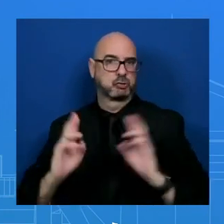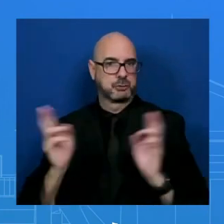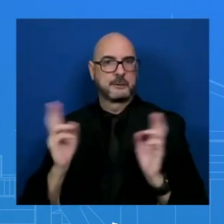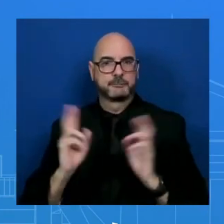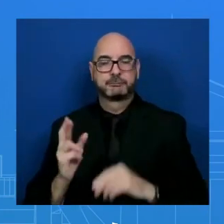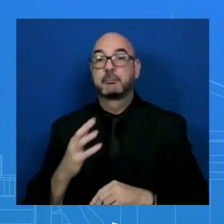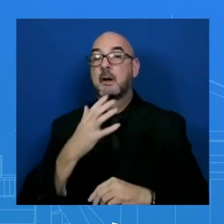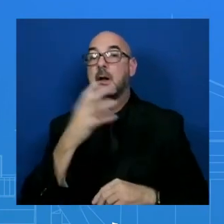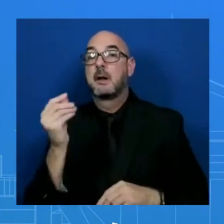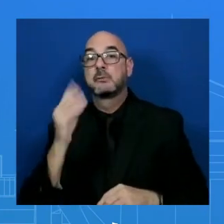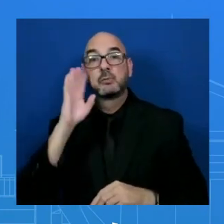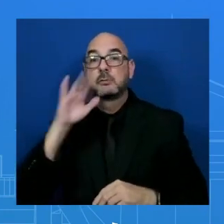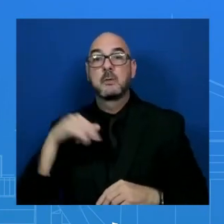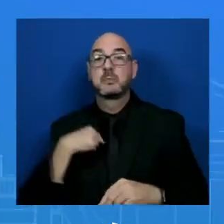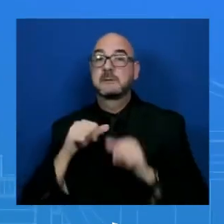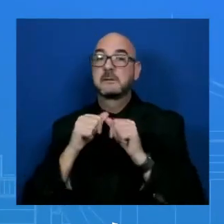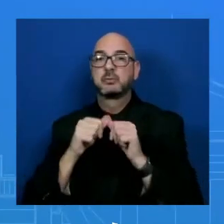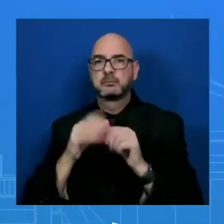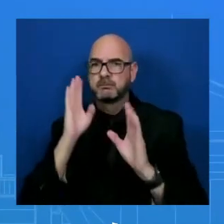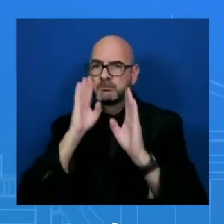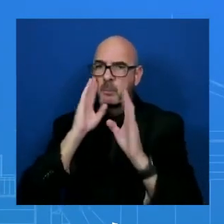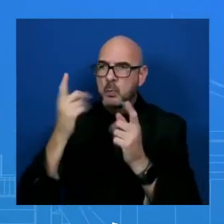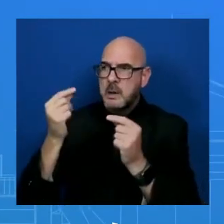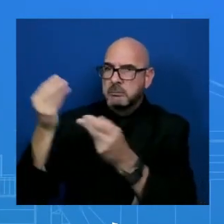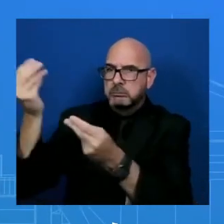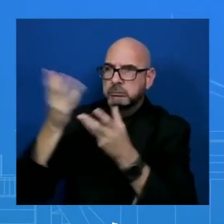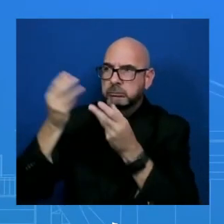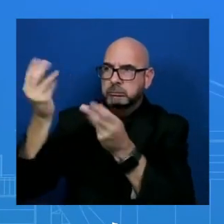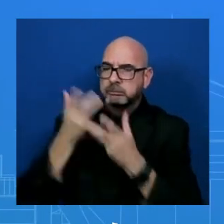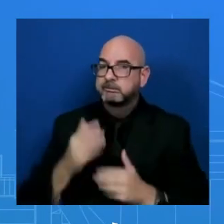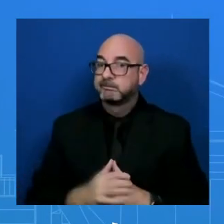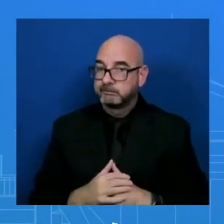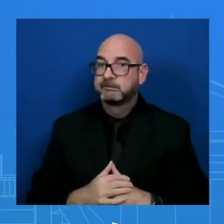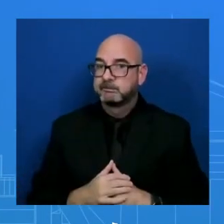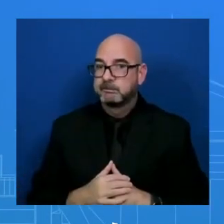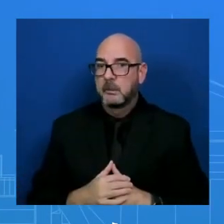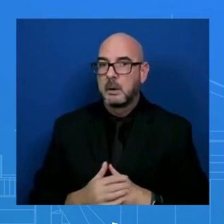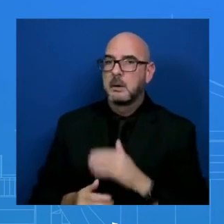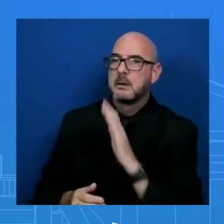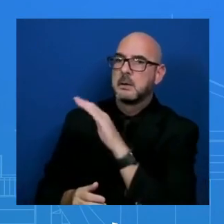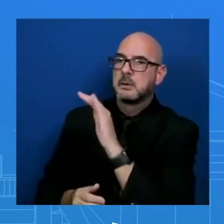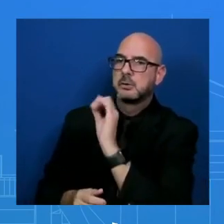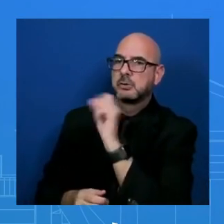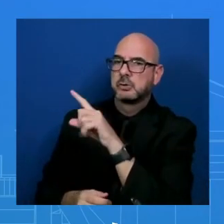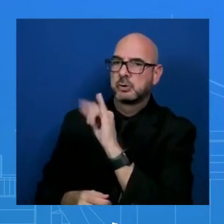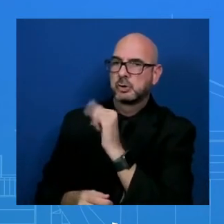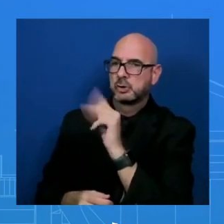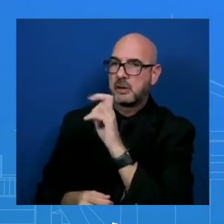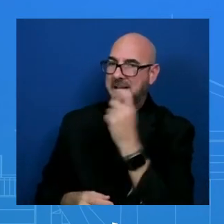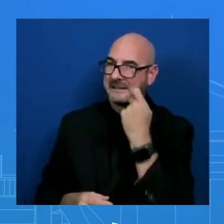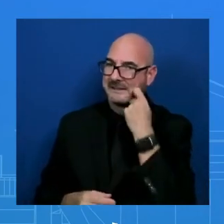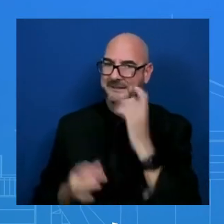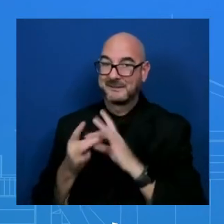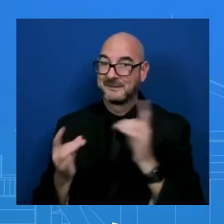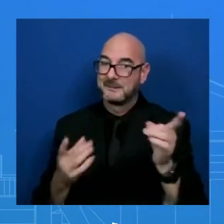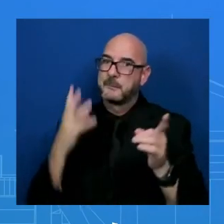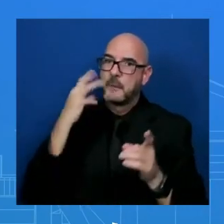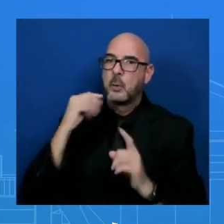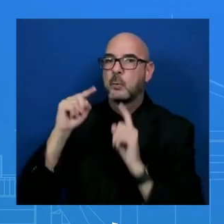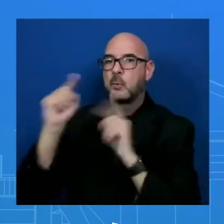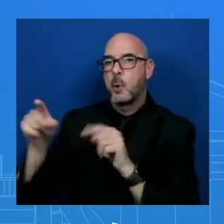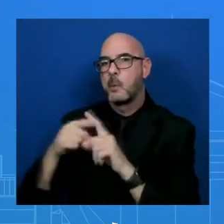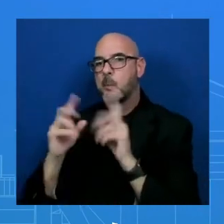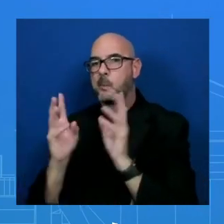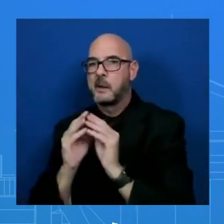to the experts as we move forward. And just one more. Jake noted, you know, obviously, you have some experience on attending summits virtually, if need be, but when you look ahead to